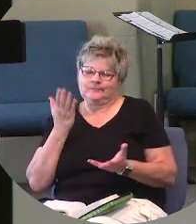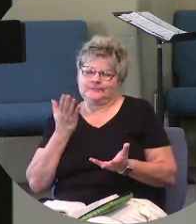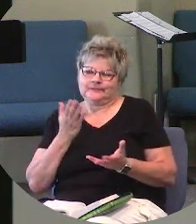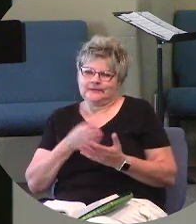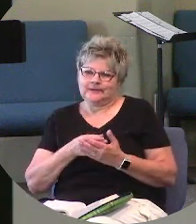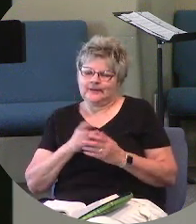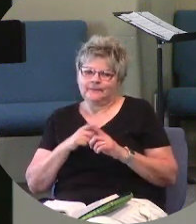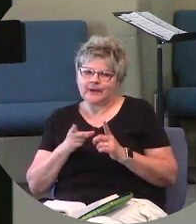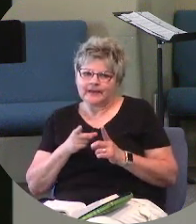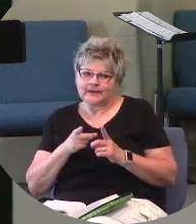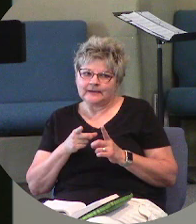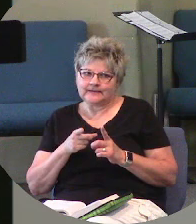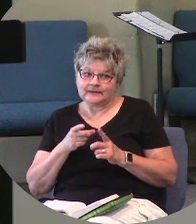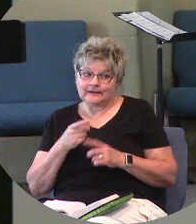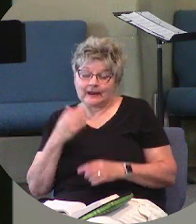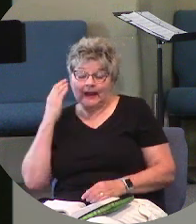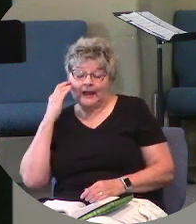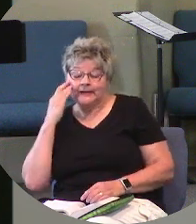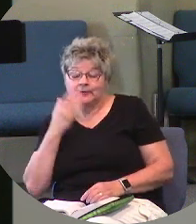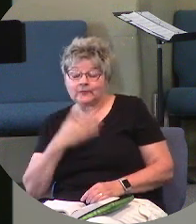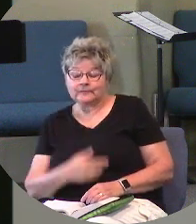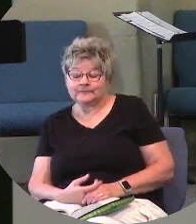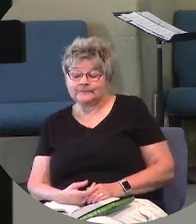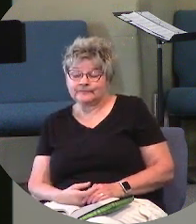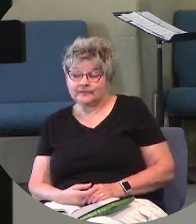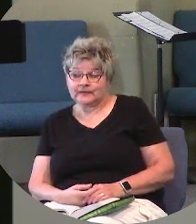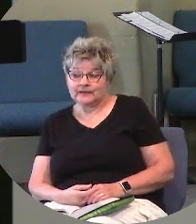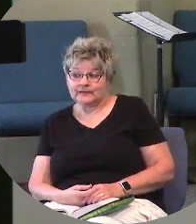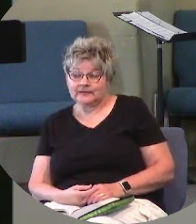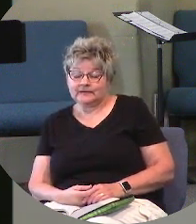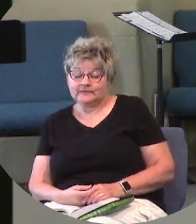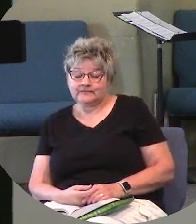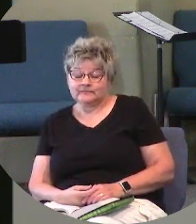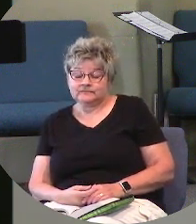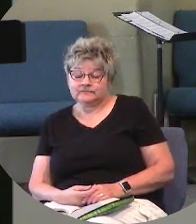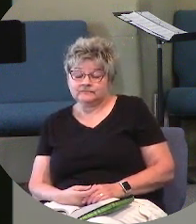but I don't I know Jesus might say